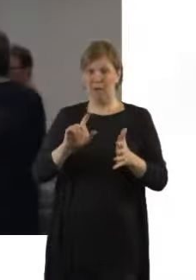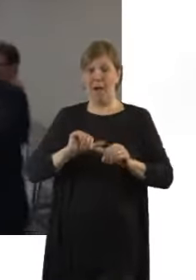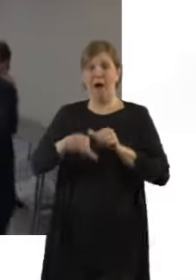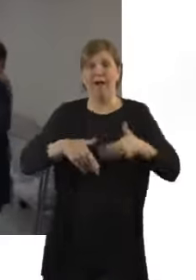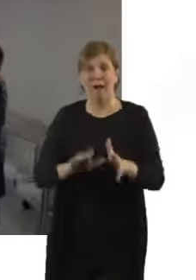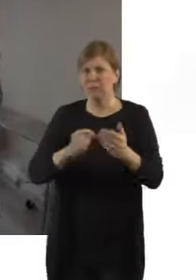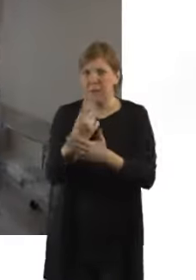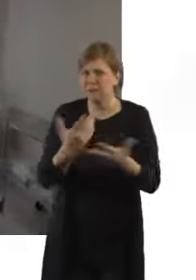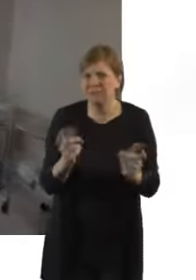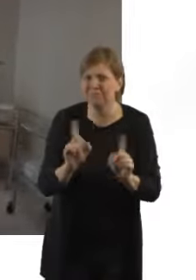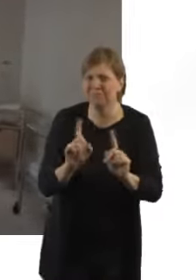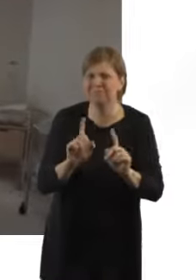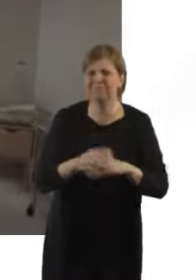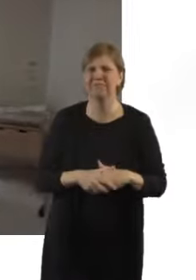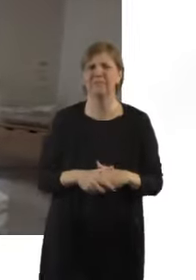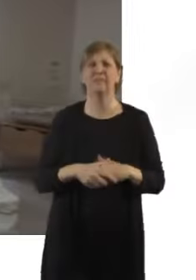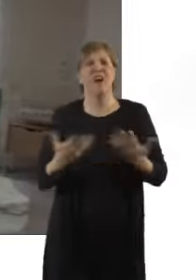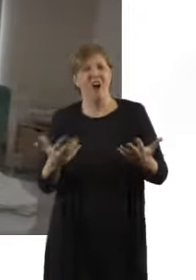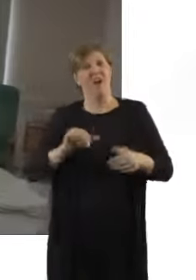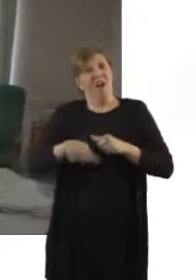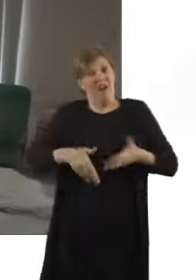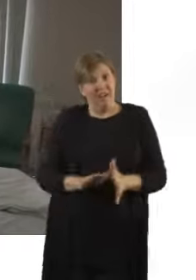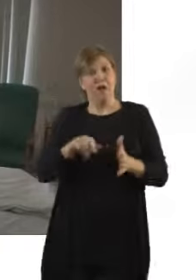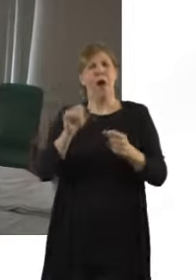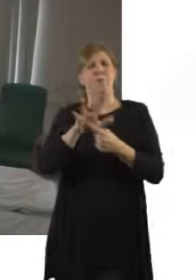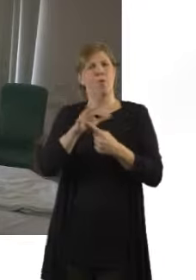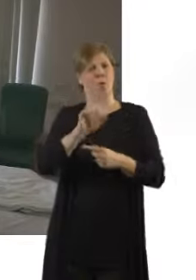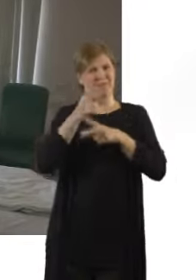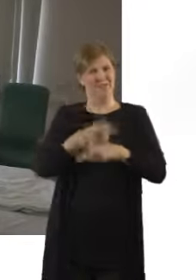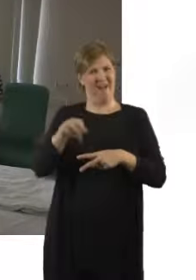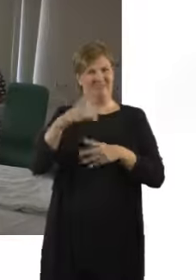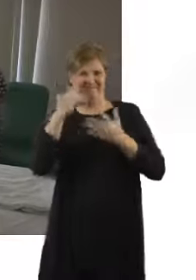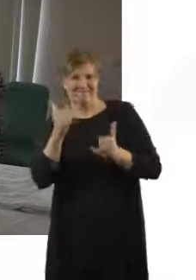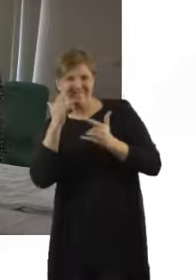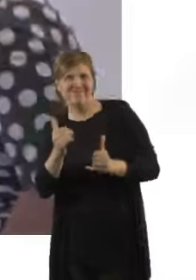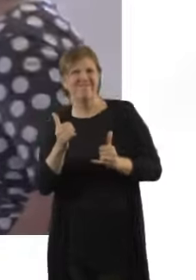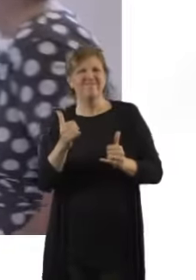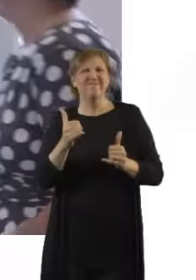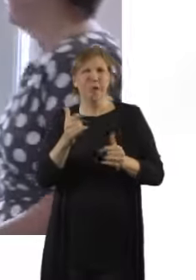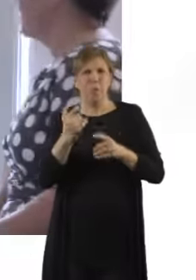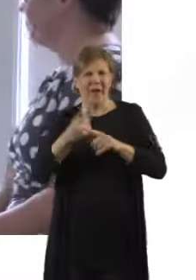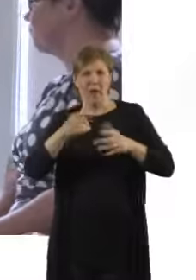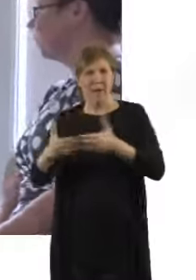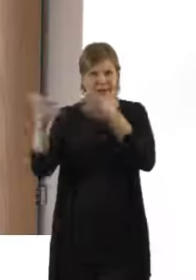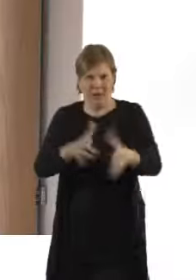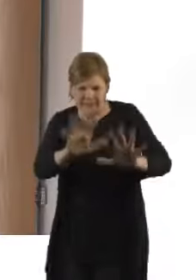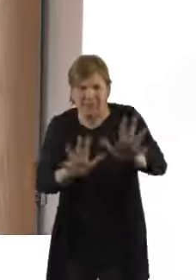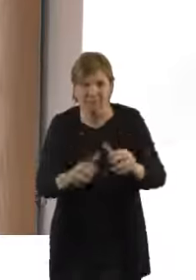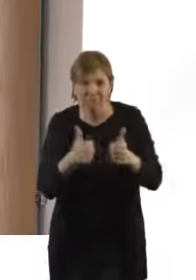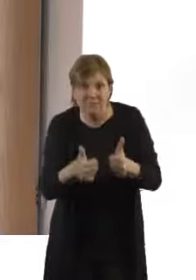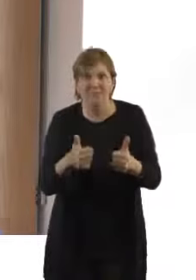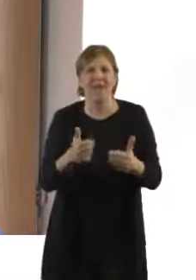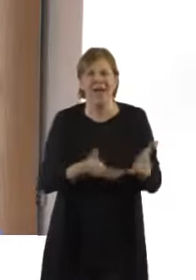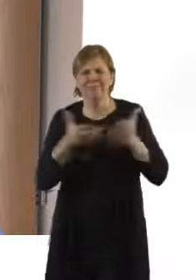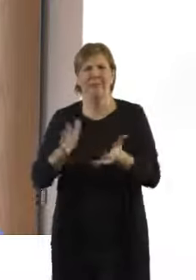glance that the baby's okay, and then baby will be put on skin-to-skin onto the mum's chest. Baby will be dried off. Put